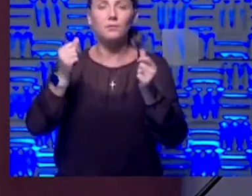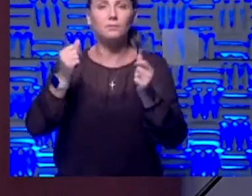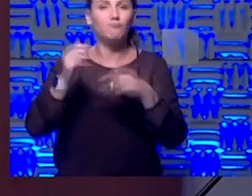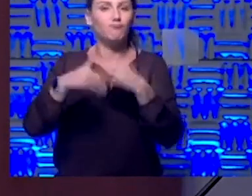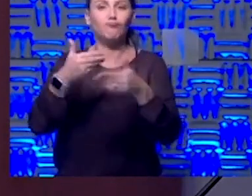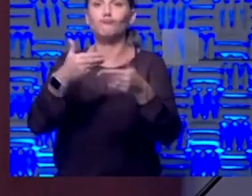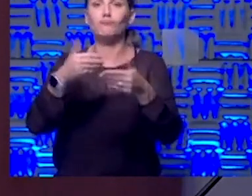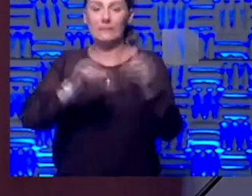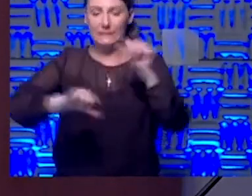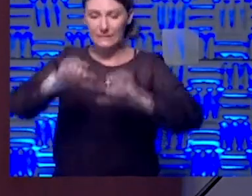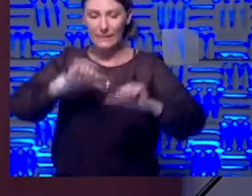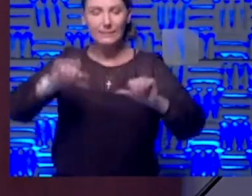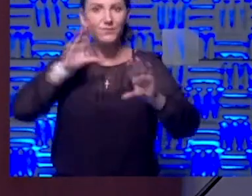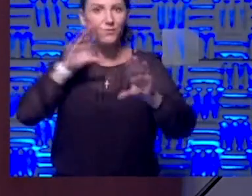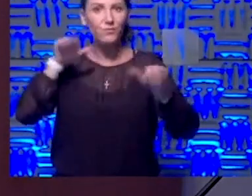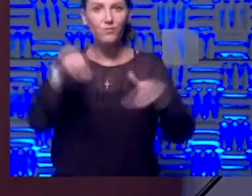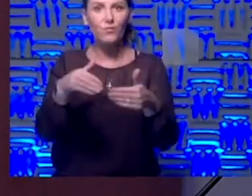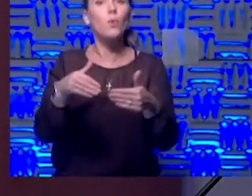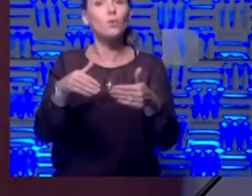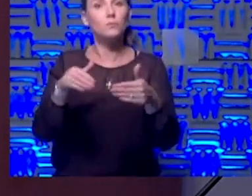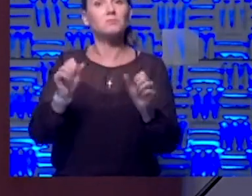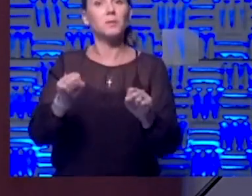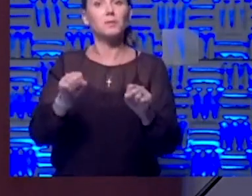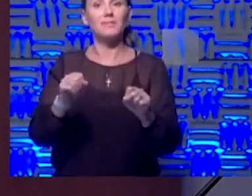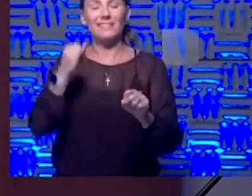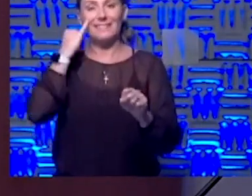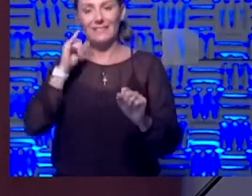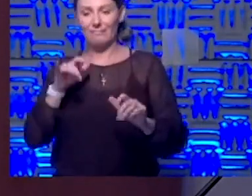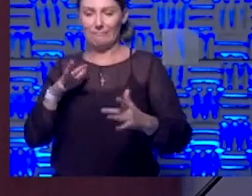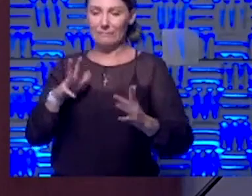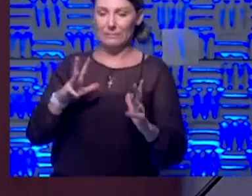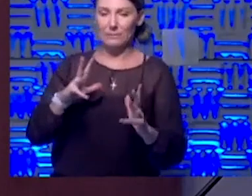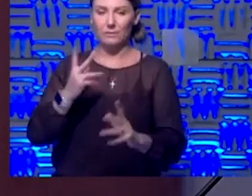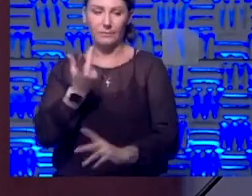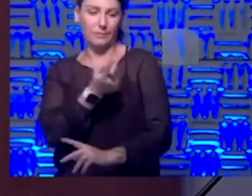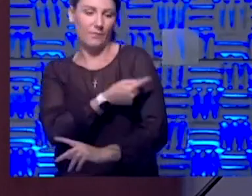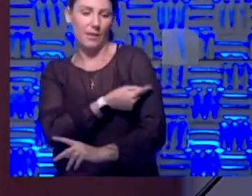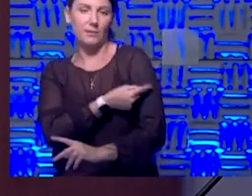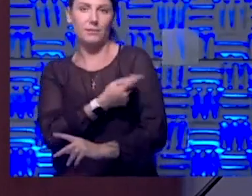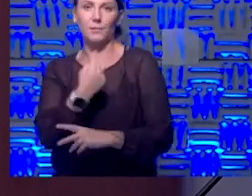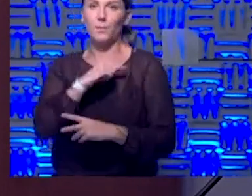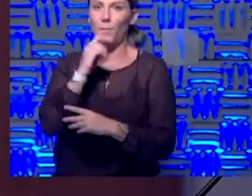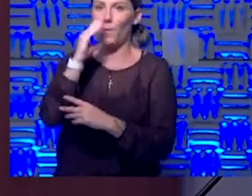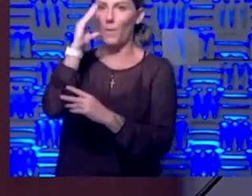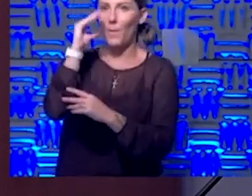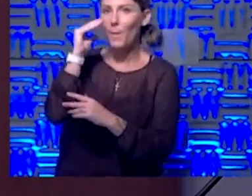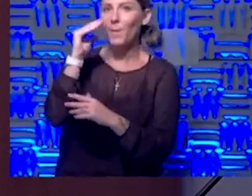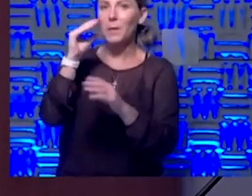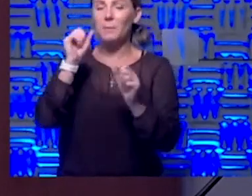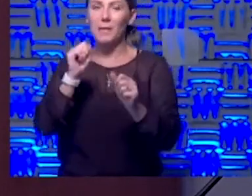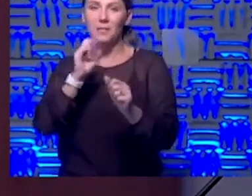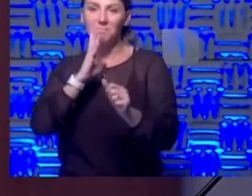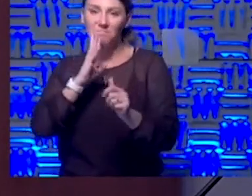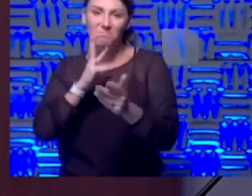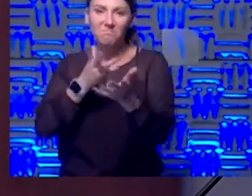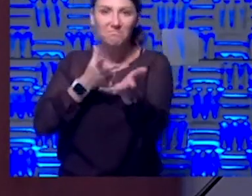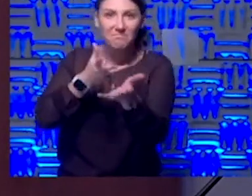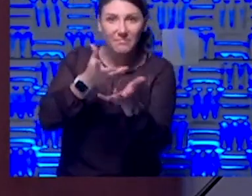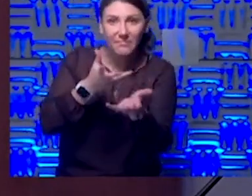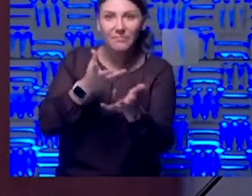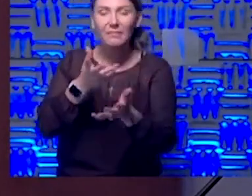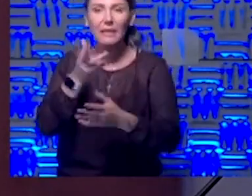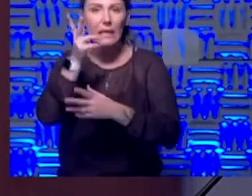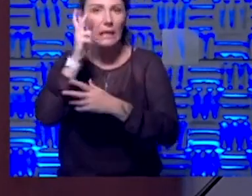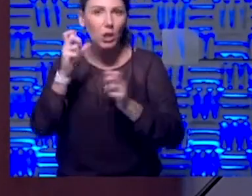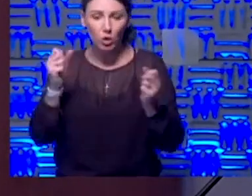possible. And that if you have some hesitancy about the vaccine, we hope that we can talk to you, see those, you know,